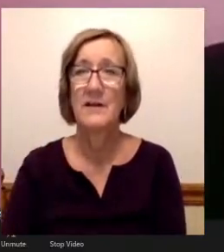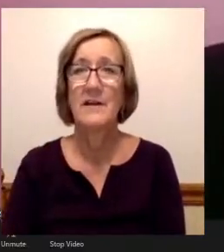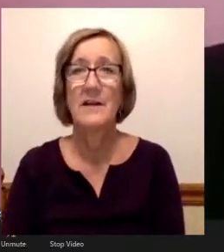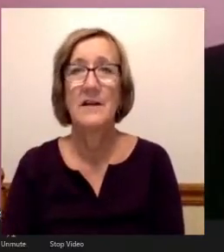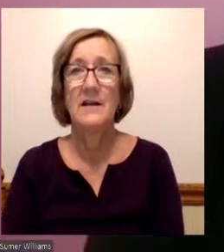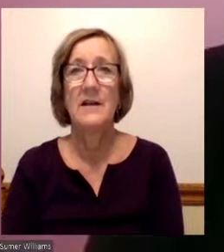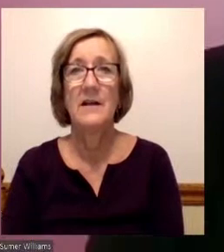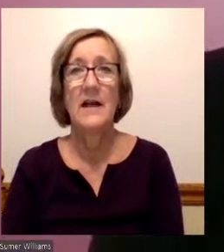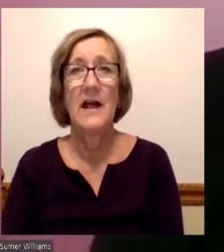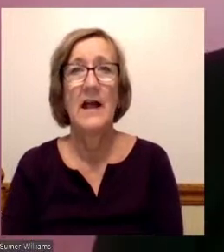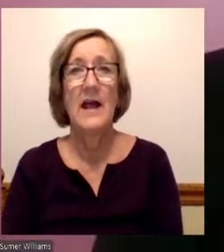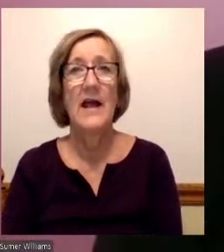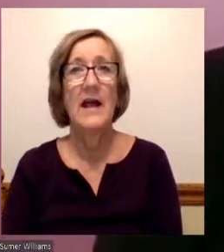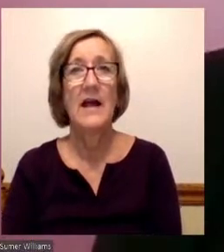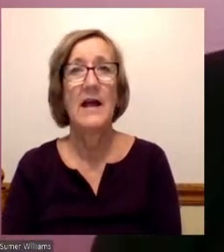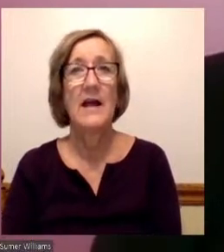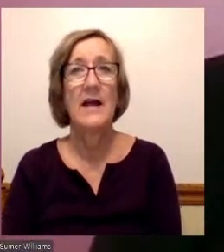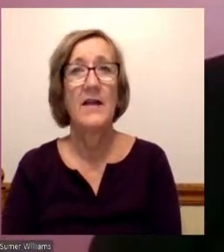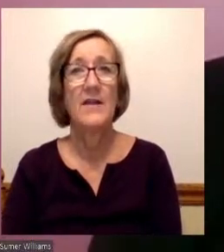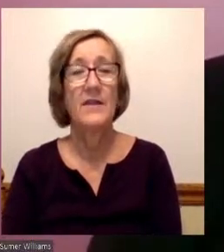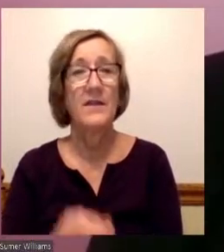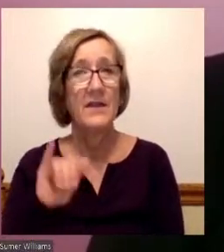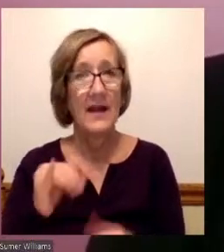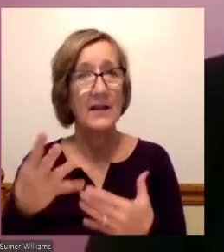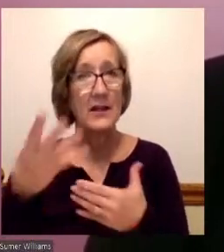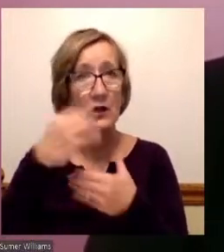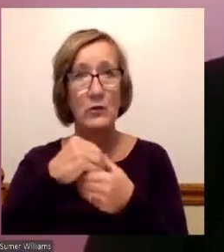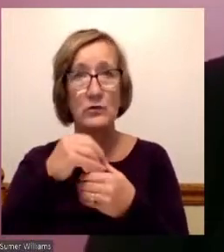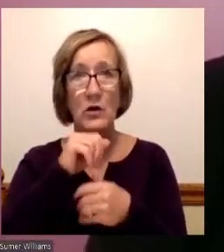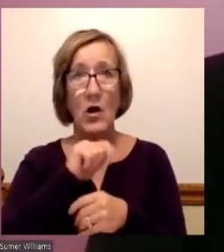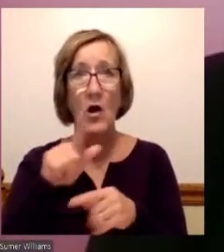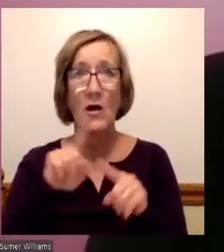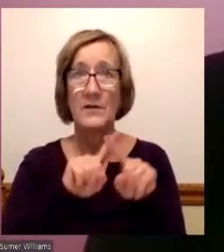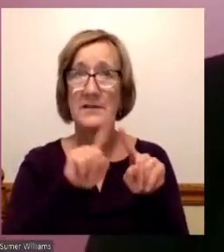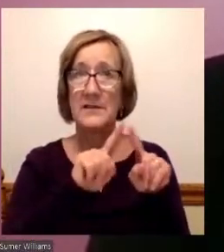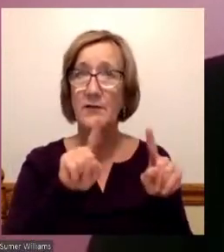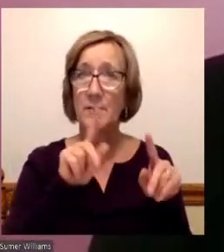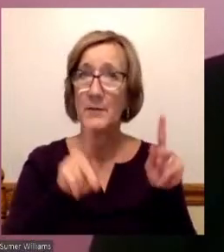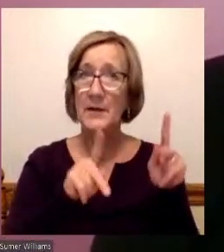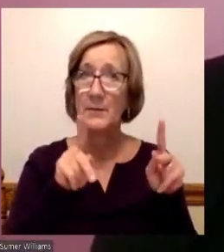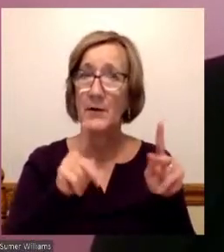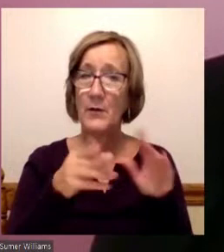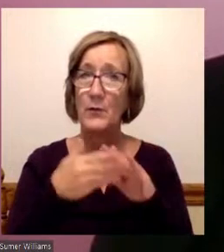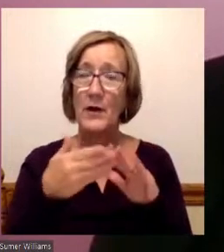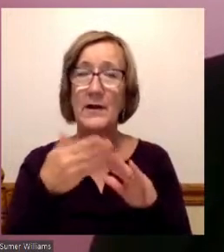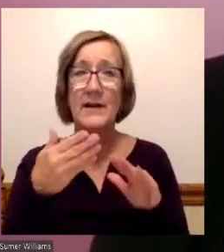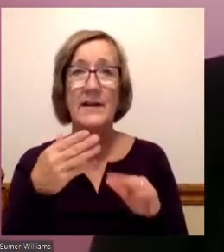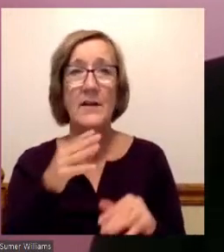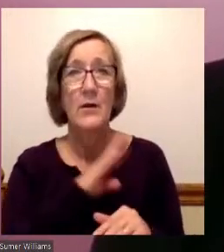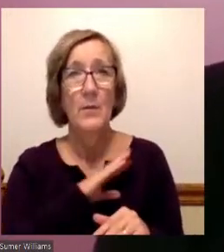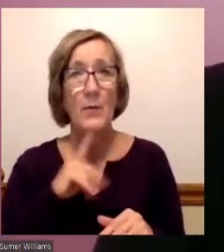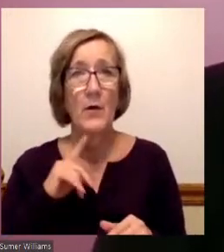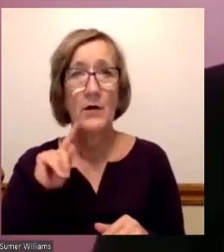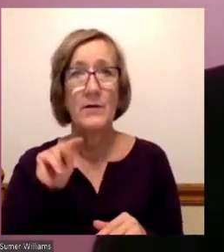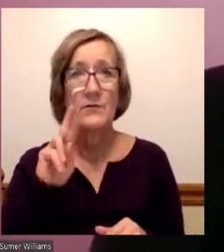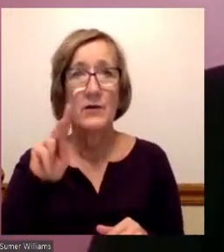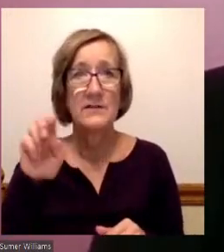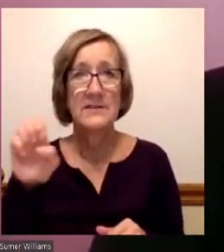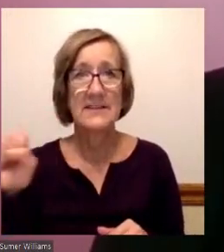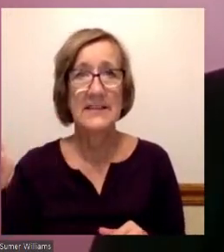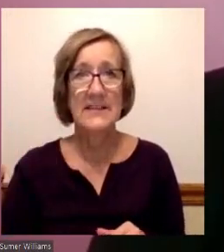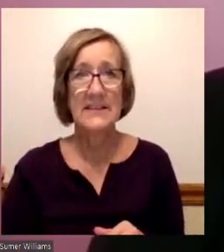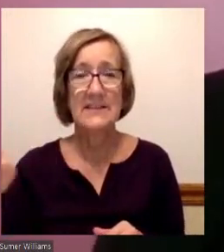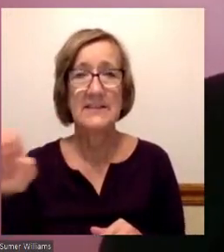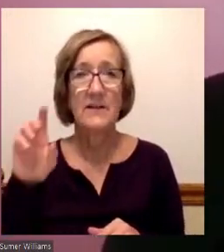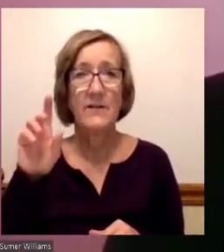And that will conclude this year's Board of Trustees candidate forum. Thank you for being here. And don't forget to